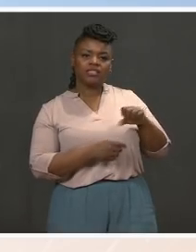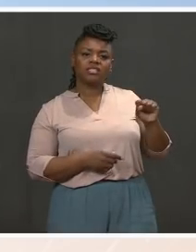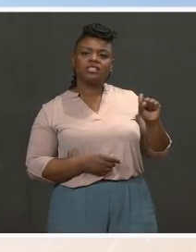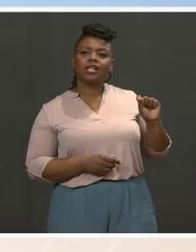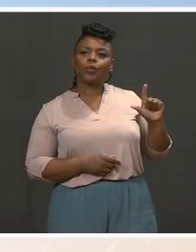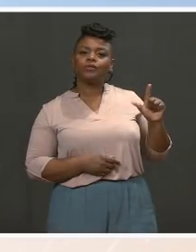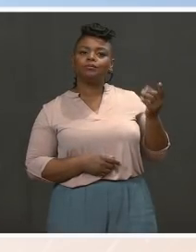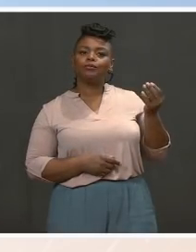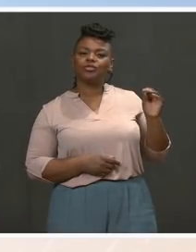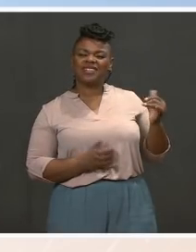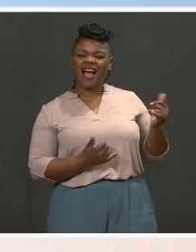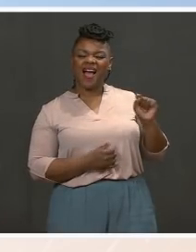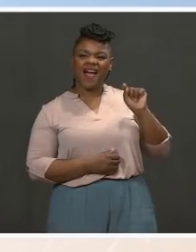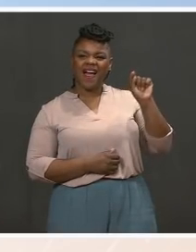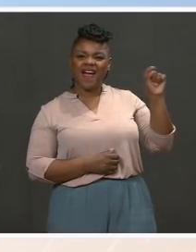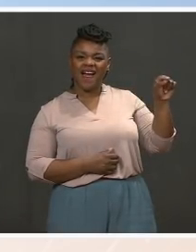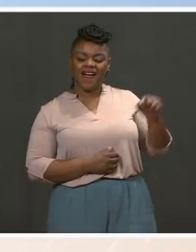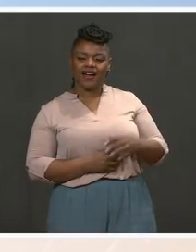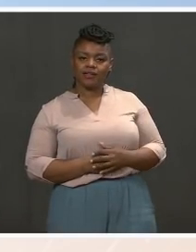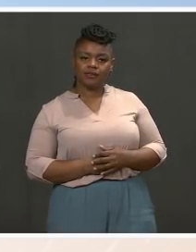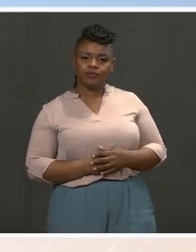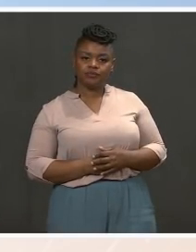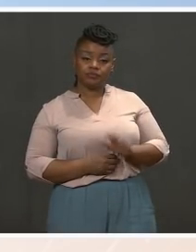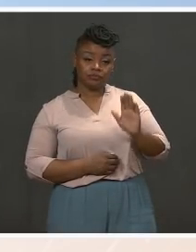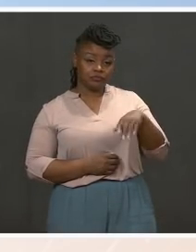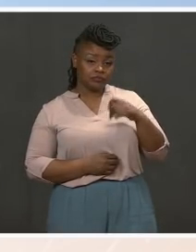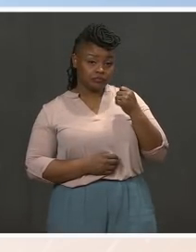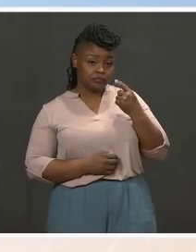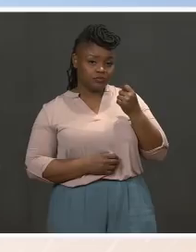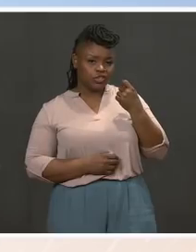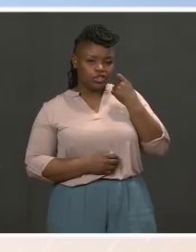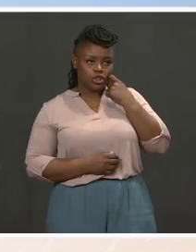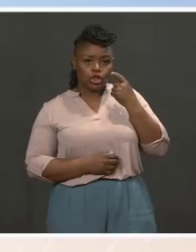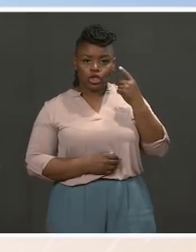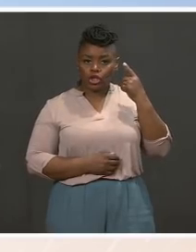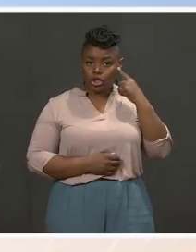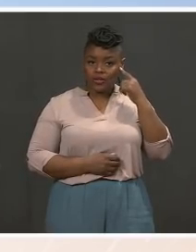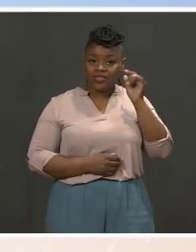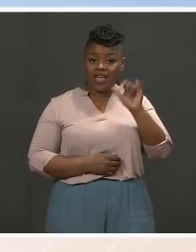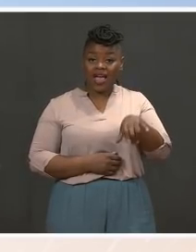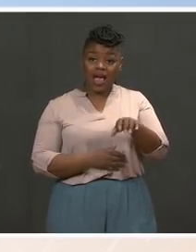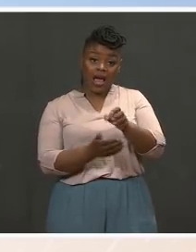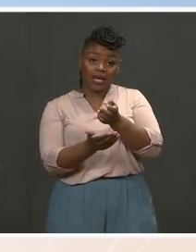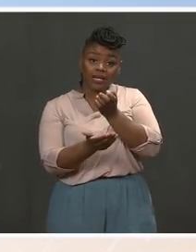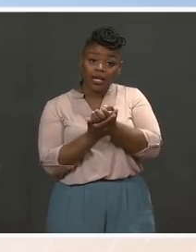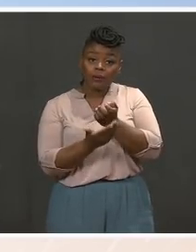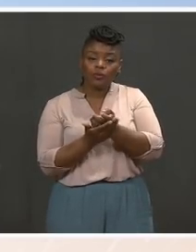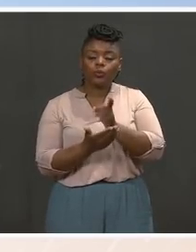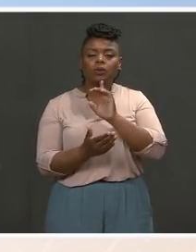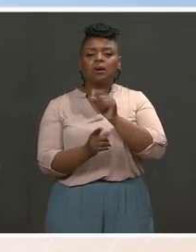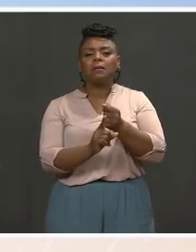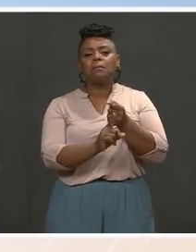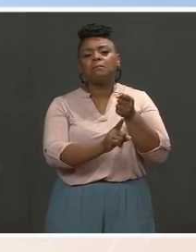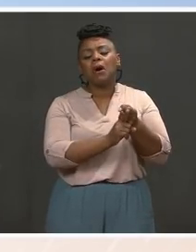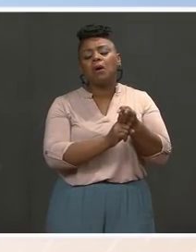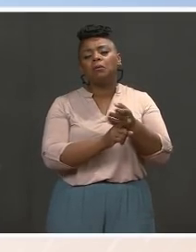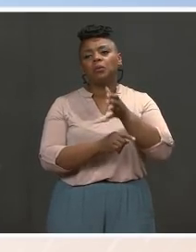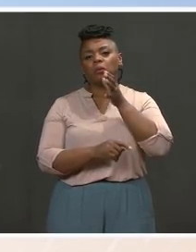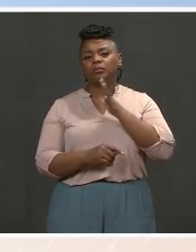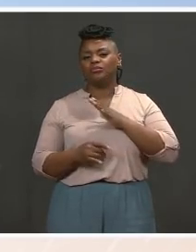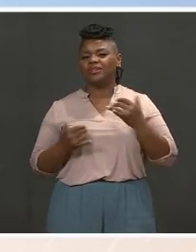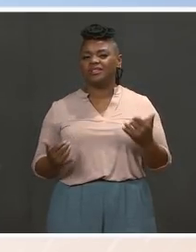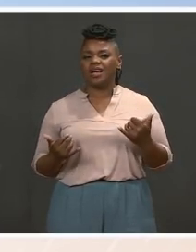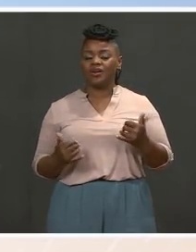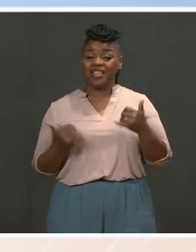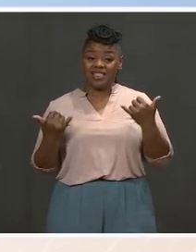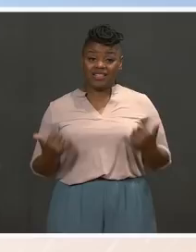the pandemic and economic crisis have undermined the health and well-being of women and children. The American Rescue Plan provides help for women and families by